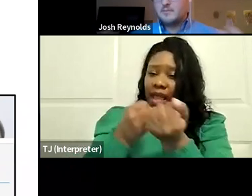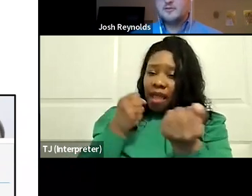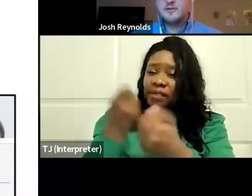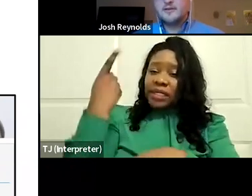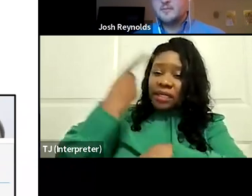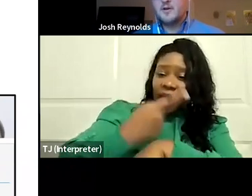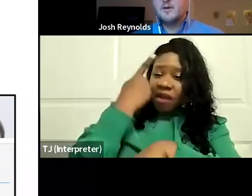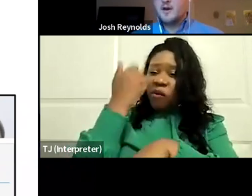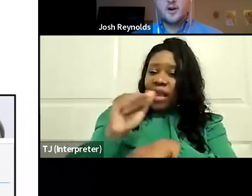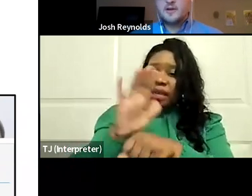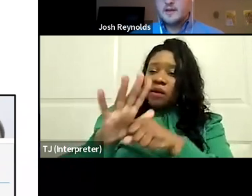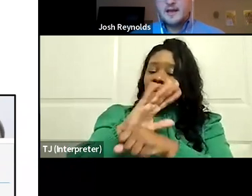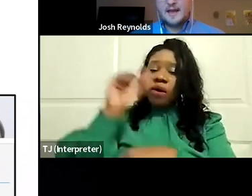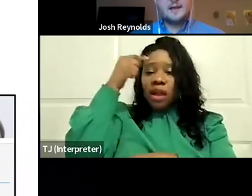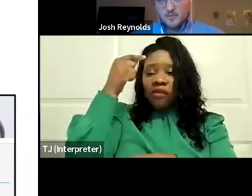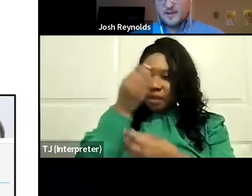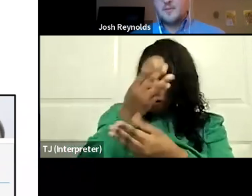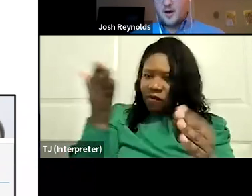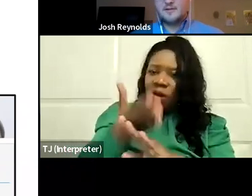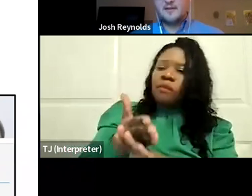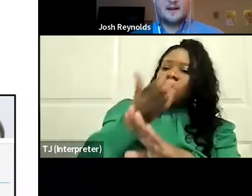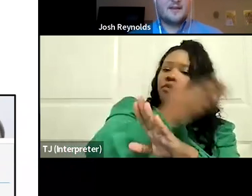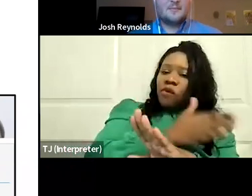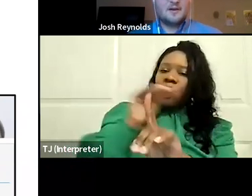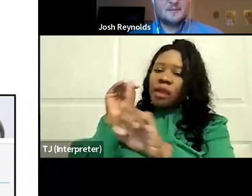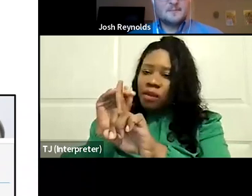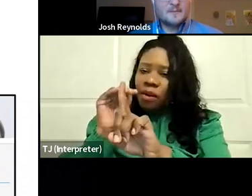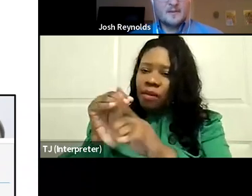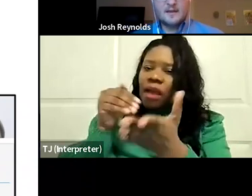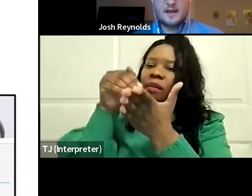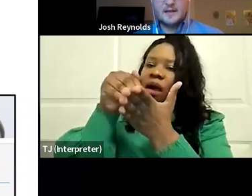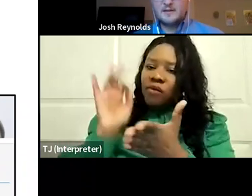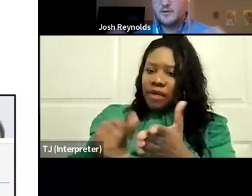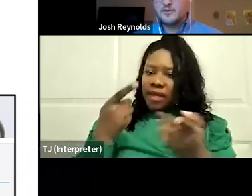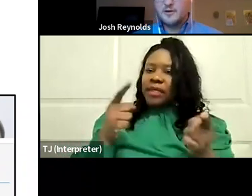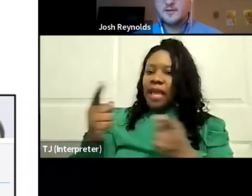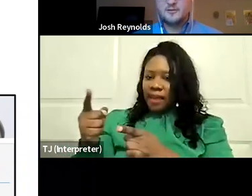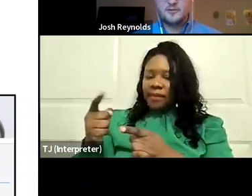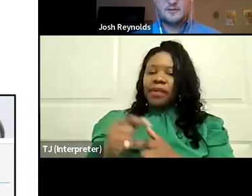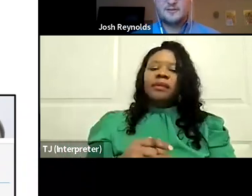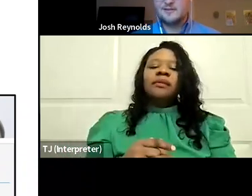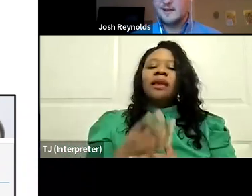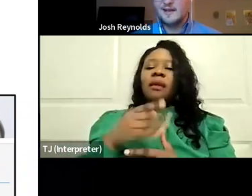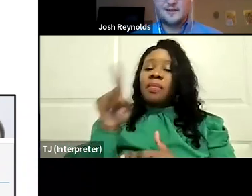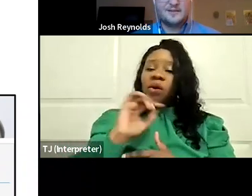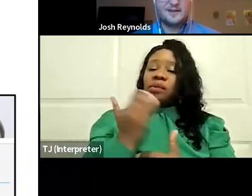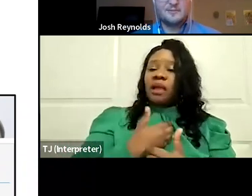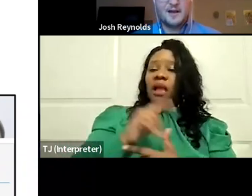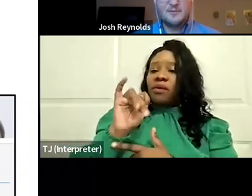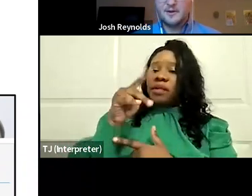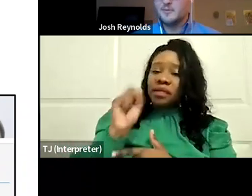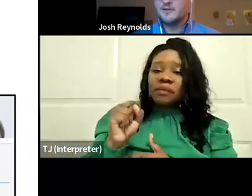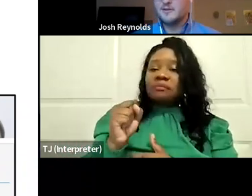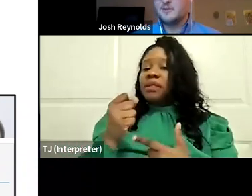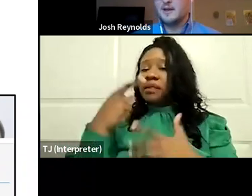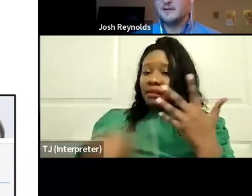level of government, be sure to let them know early and remind them often that that is happening. And those are our tips and tricks to get engaged. And I think